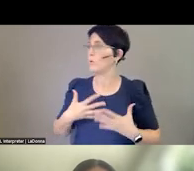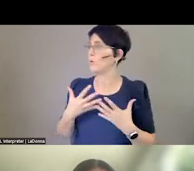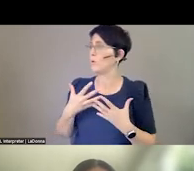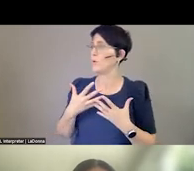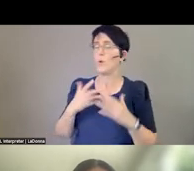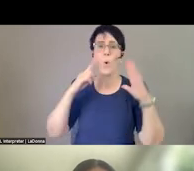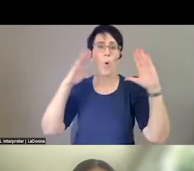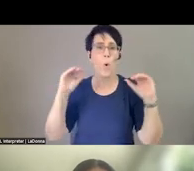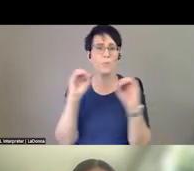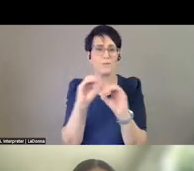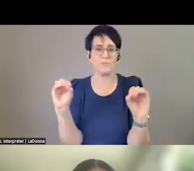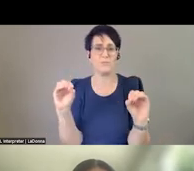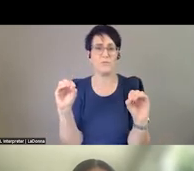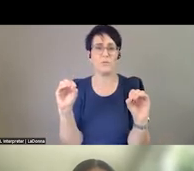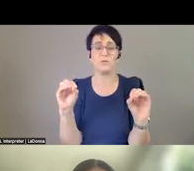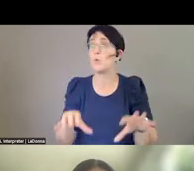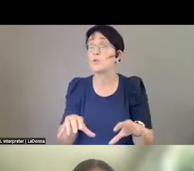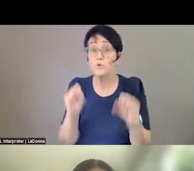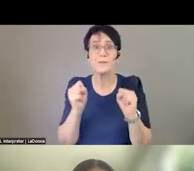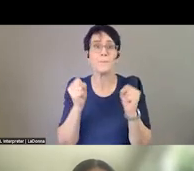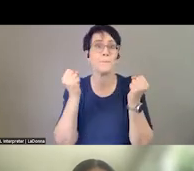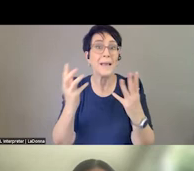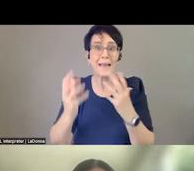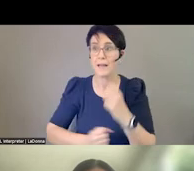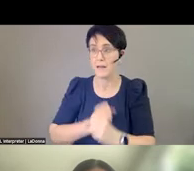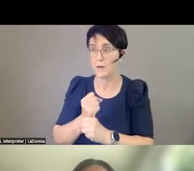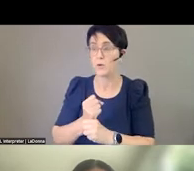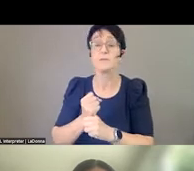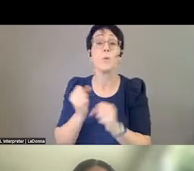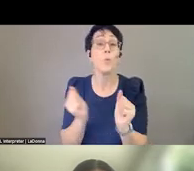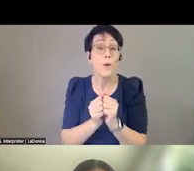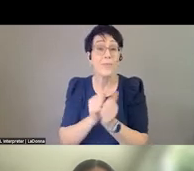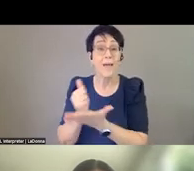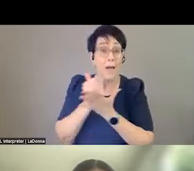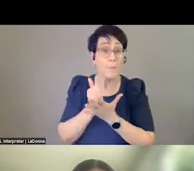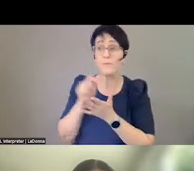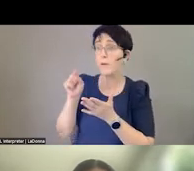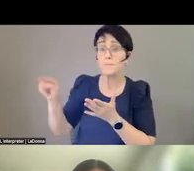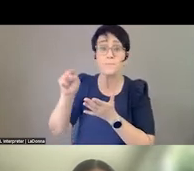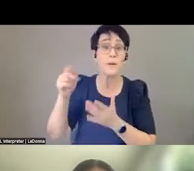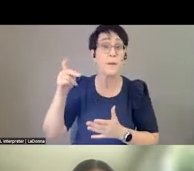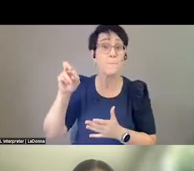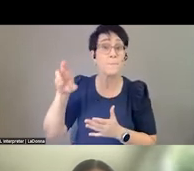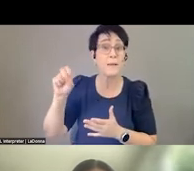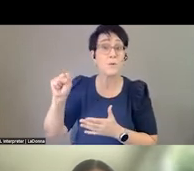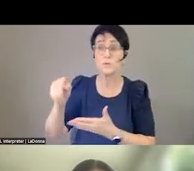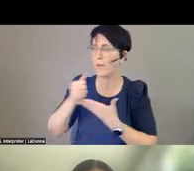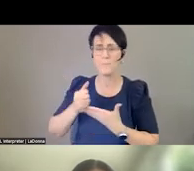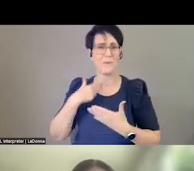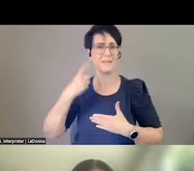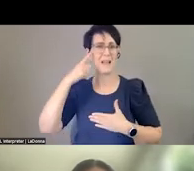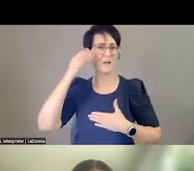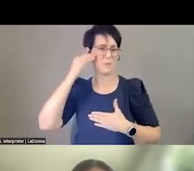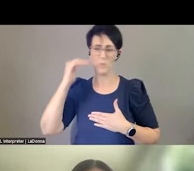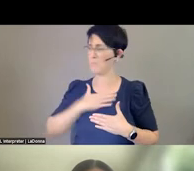And so it took me years, and it took me other peers in the community to help me recover because I knew I wasn't alone after